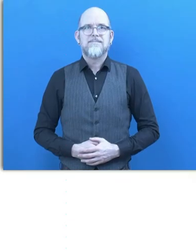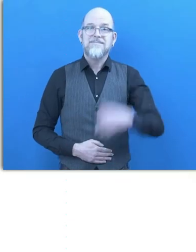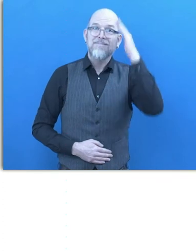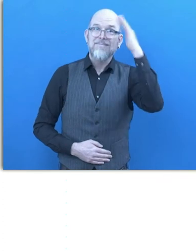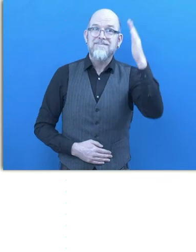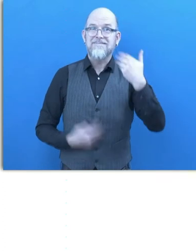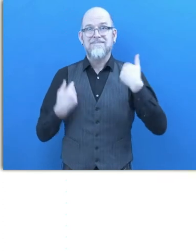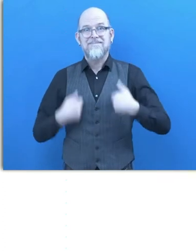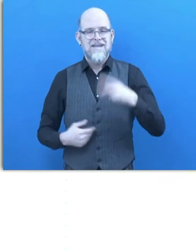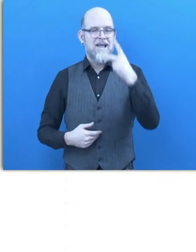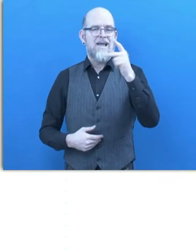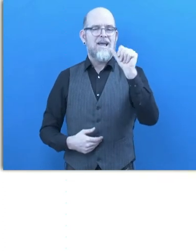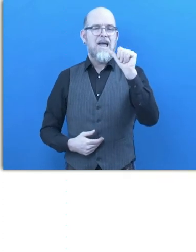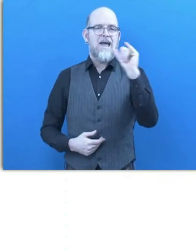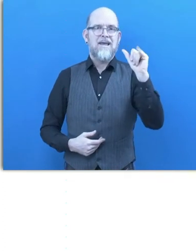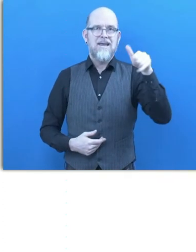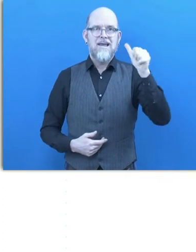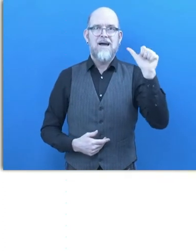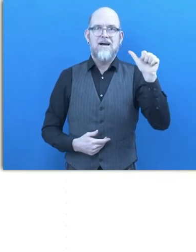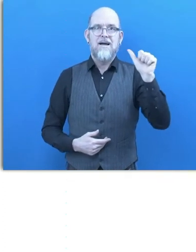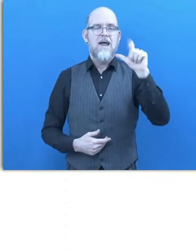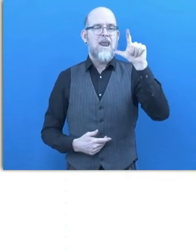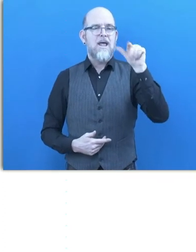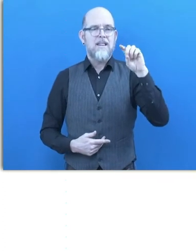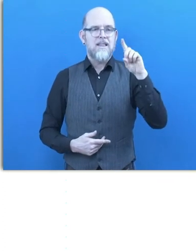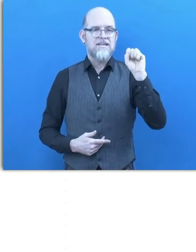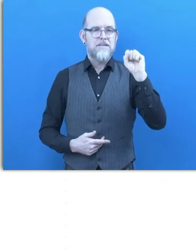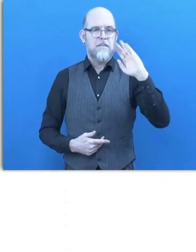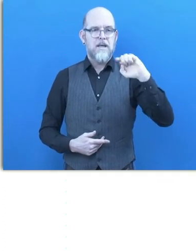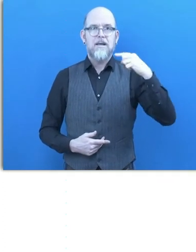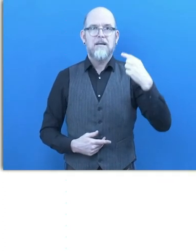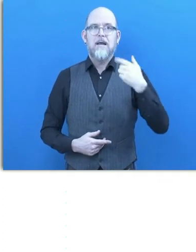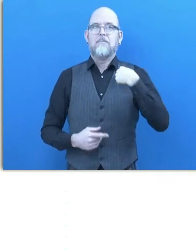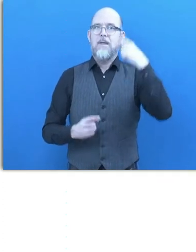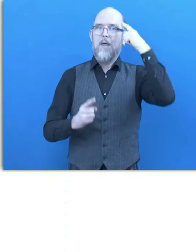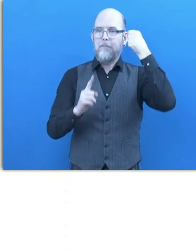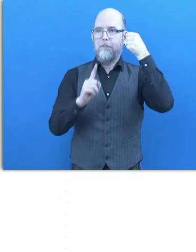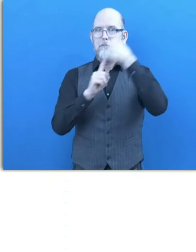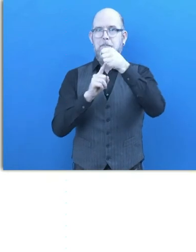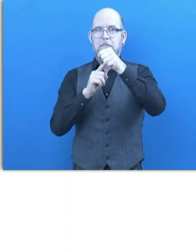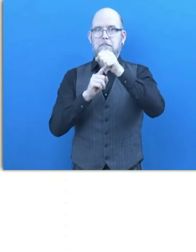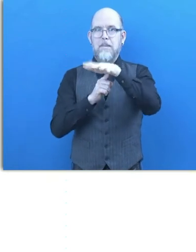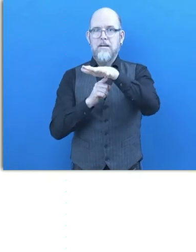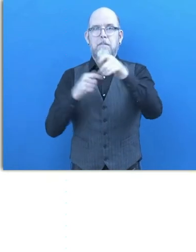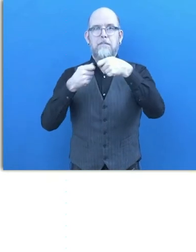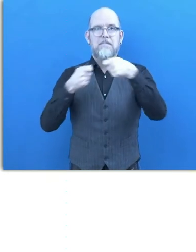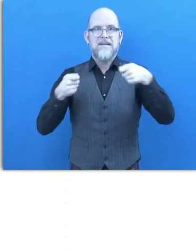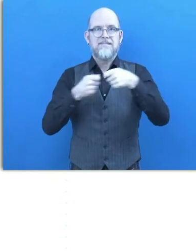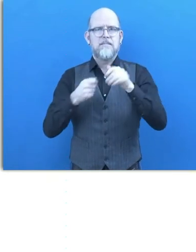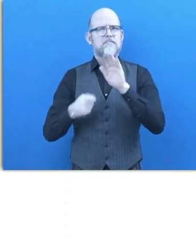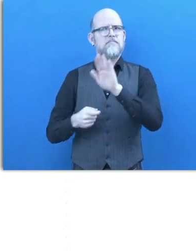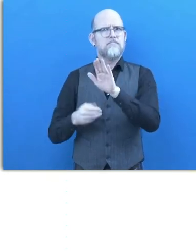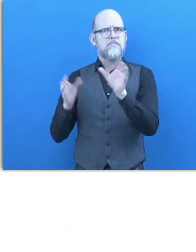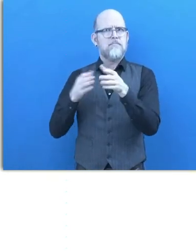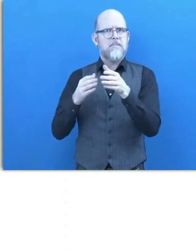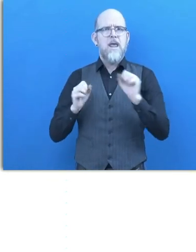Hey, my name is Kaja Lanzberg. I am responsible for impact and measuring at Enable.me, and I'm very happy to present